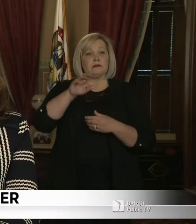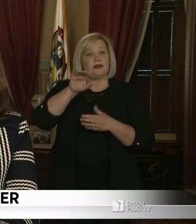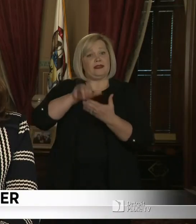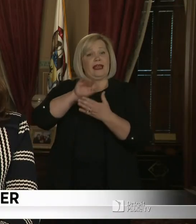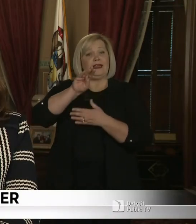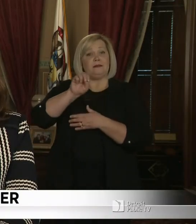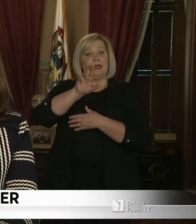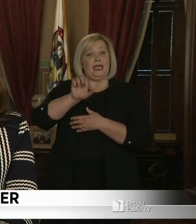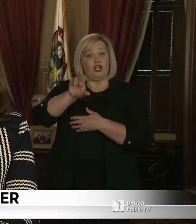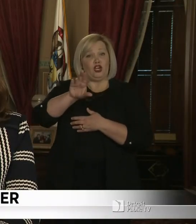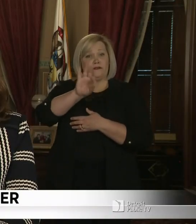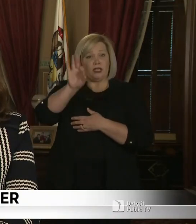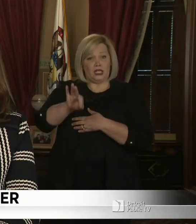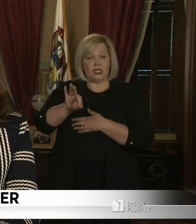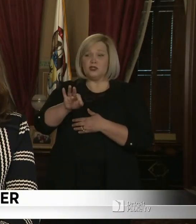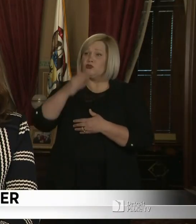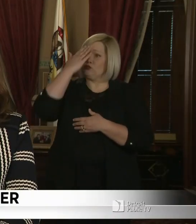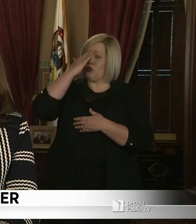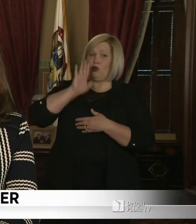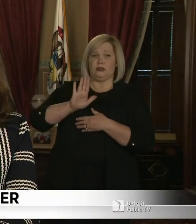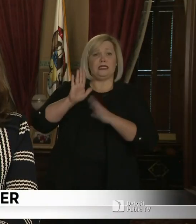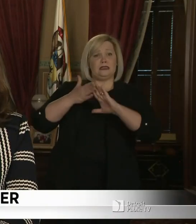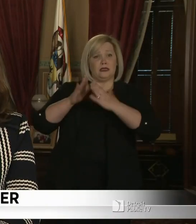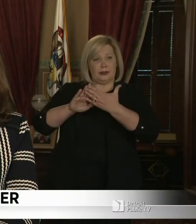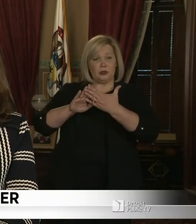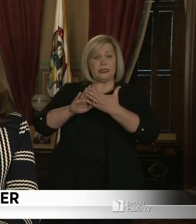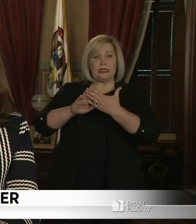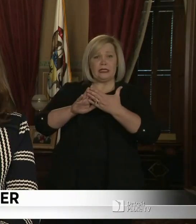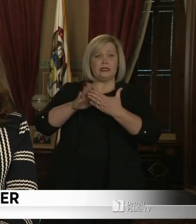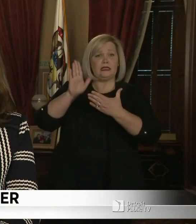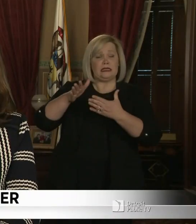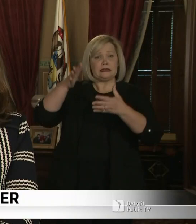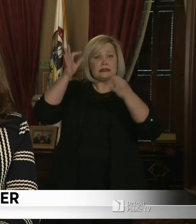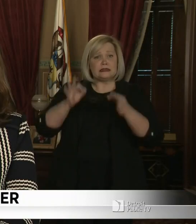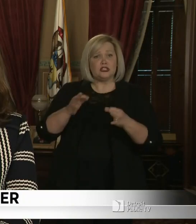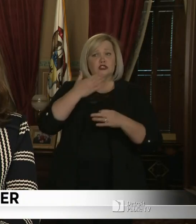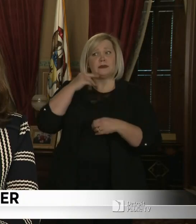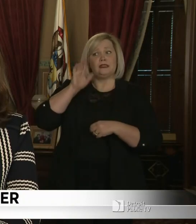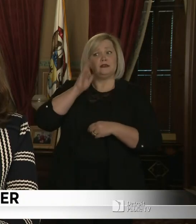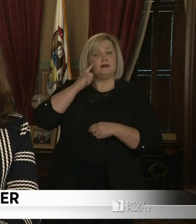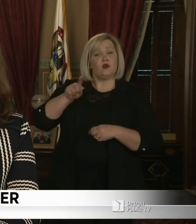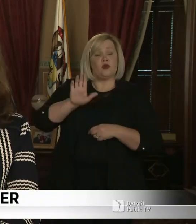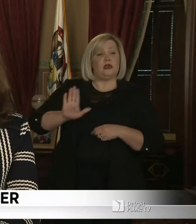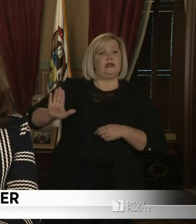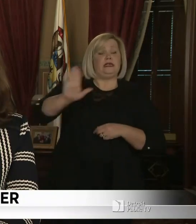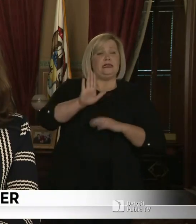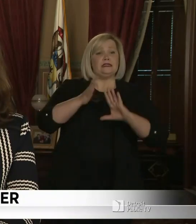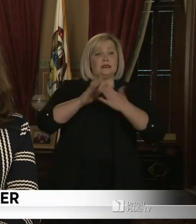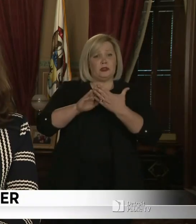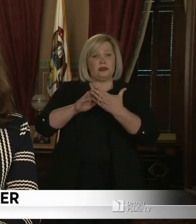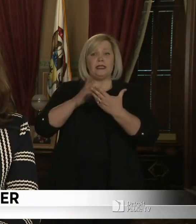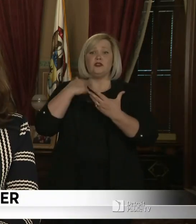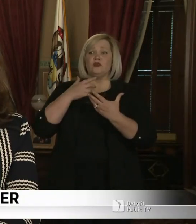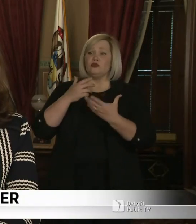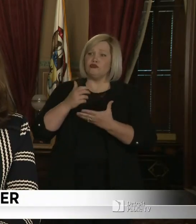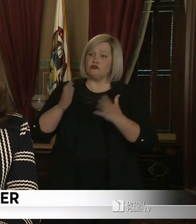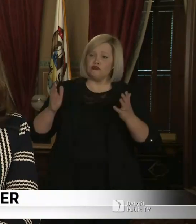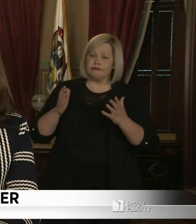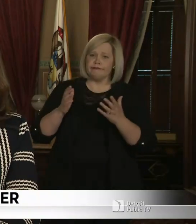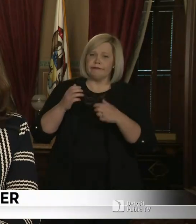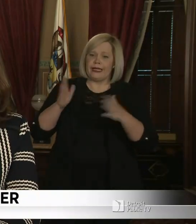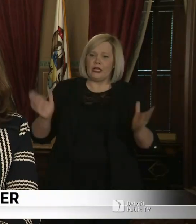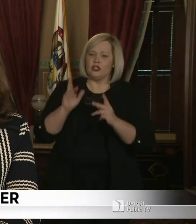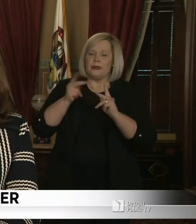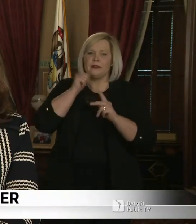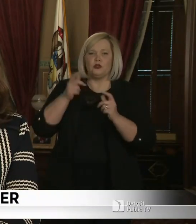has made a decision that he thinks is in the best interest of keeping people from congregating and and I trust